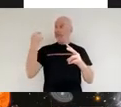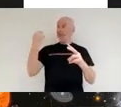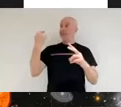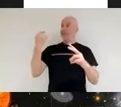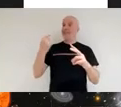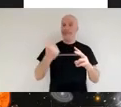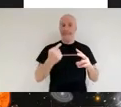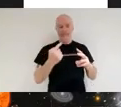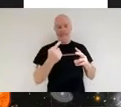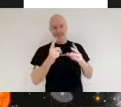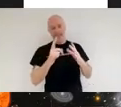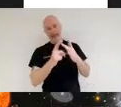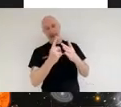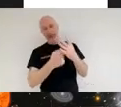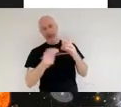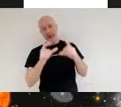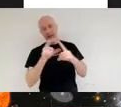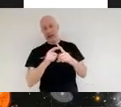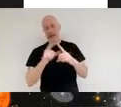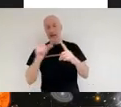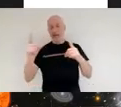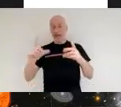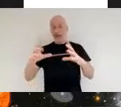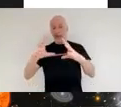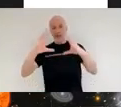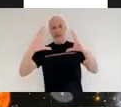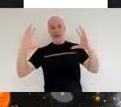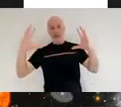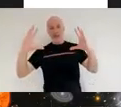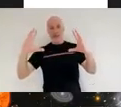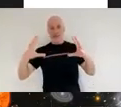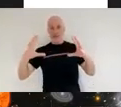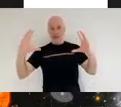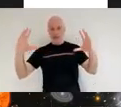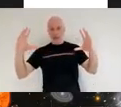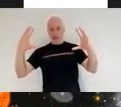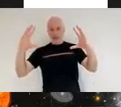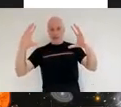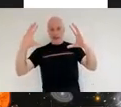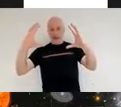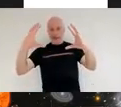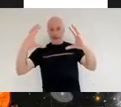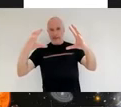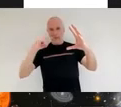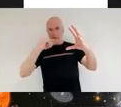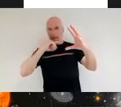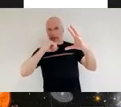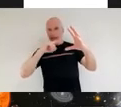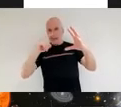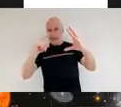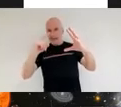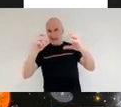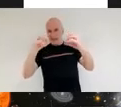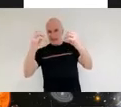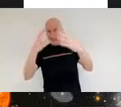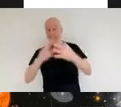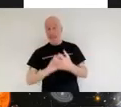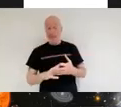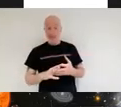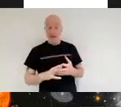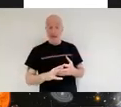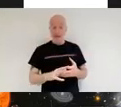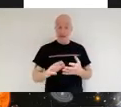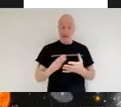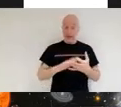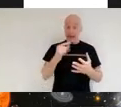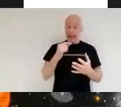by the big bang is that's caused the reddening of the light to go into the infrared we're going to be able to see the very oldest stars